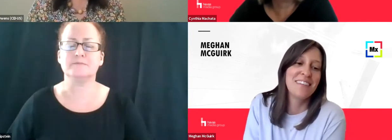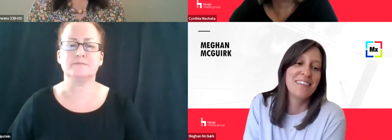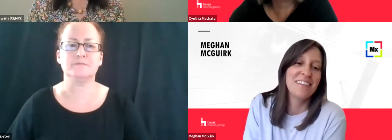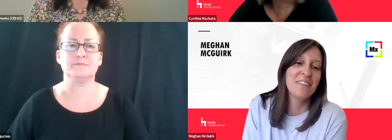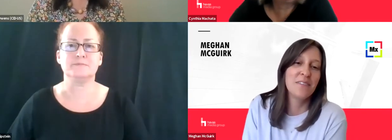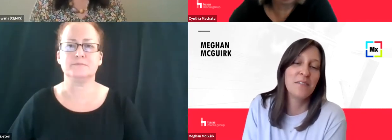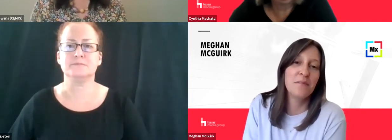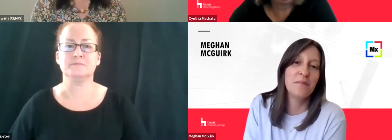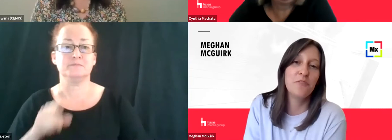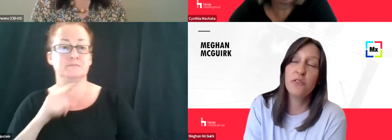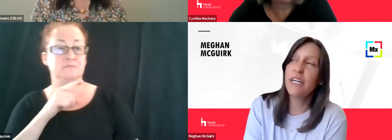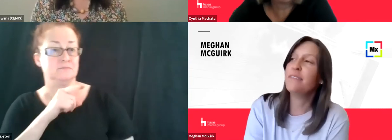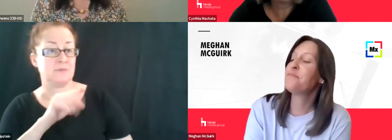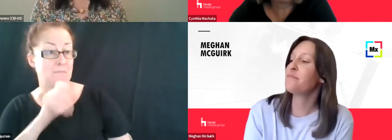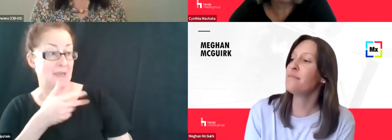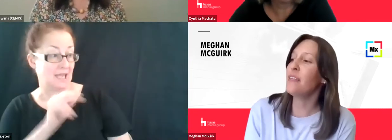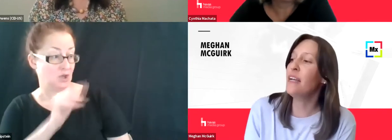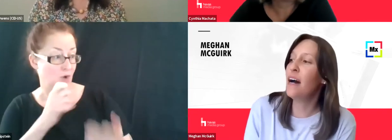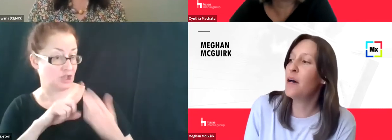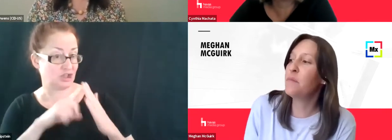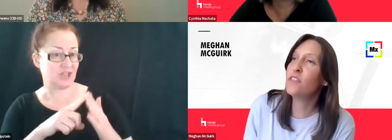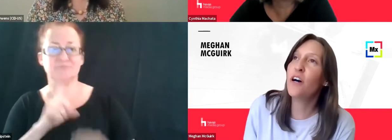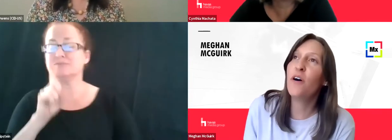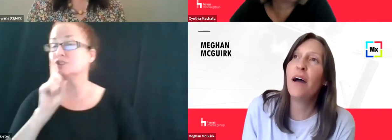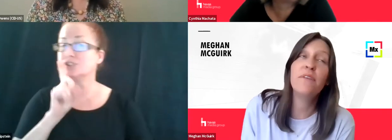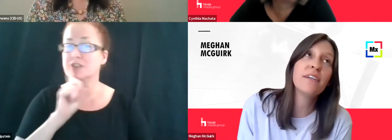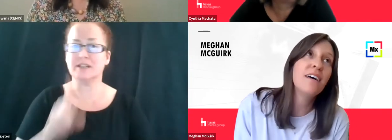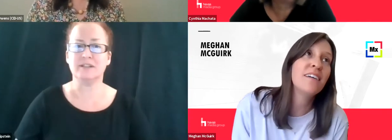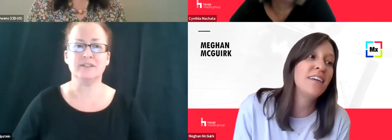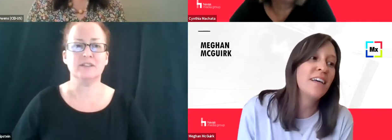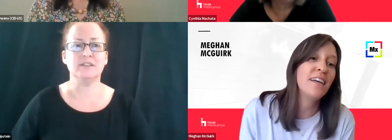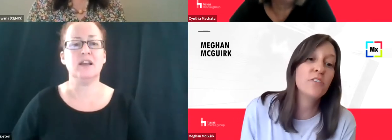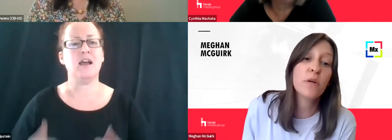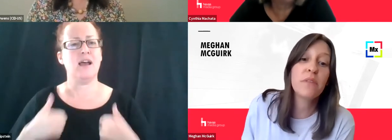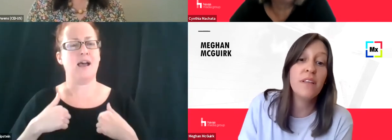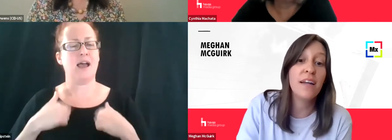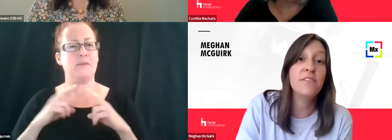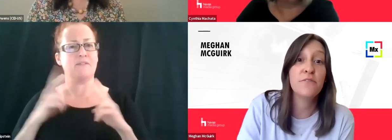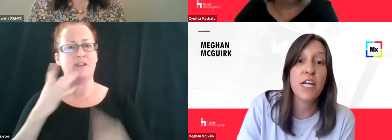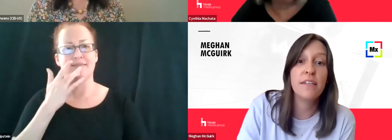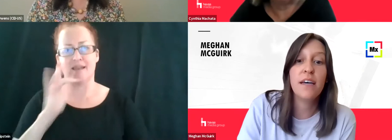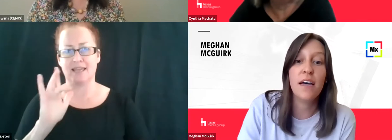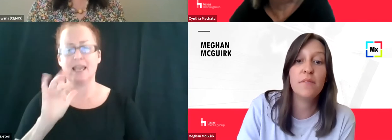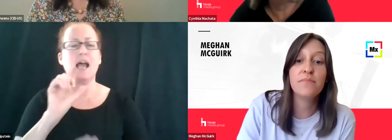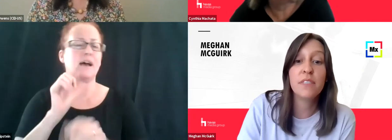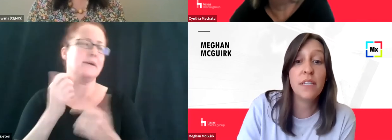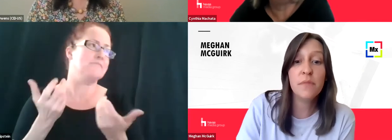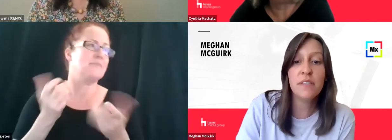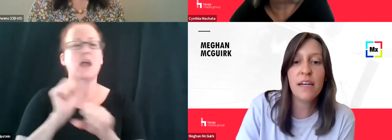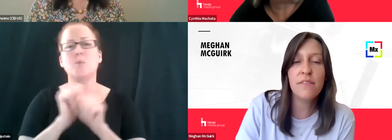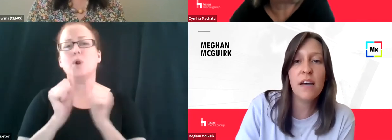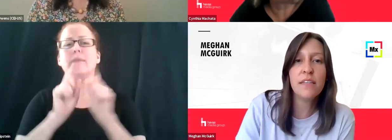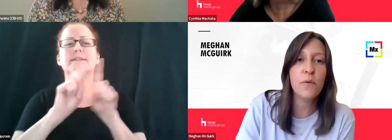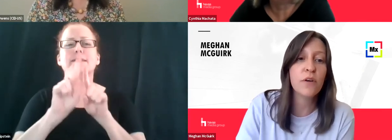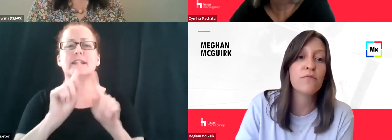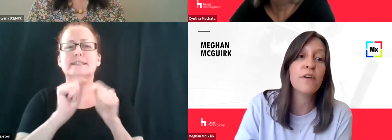You want to go first, Megan? Sure. So I'm very lucky in that I get to work with a lot of different teams